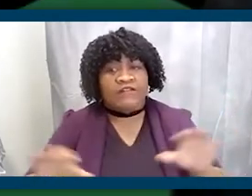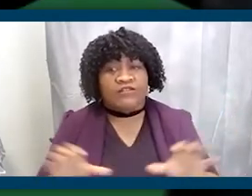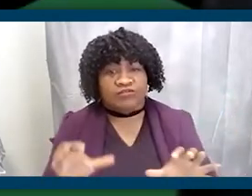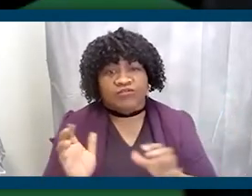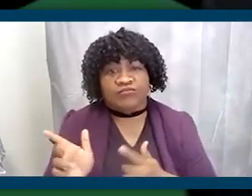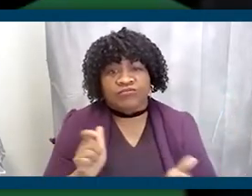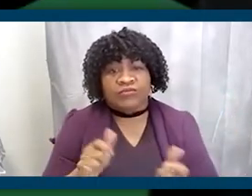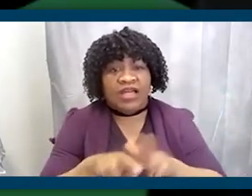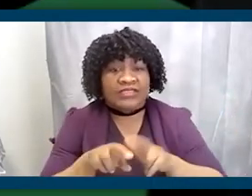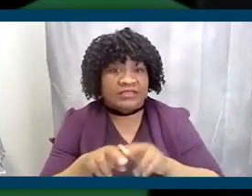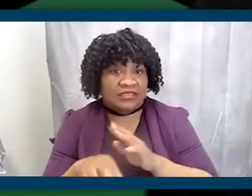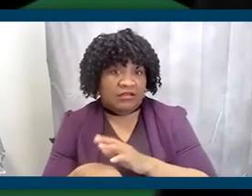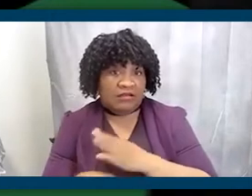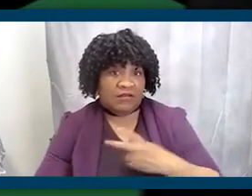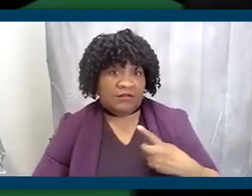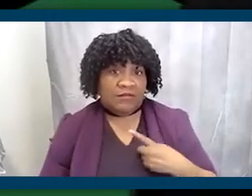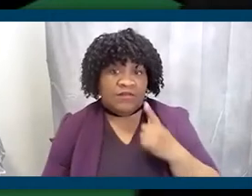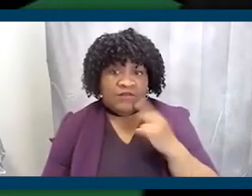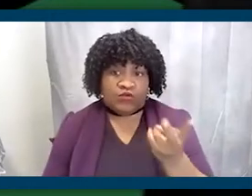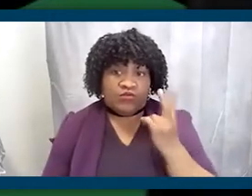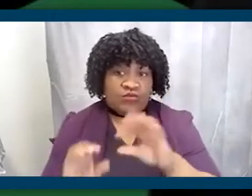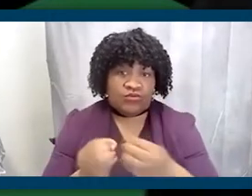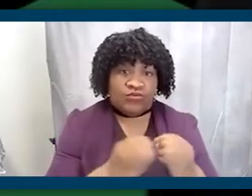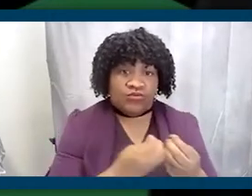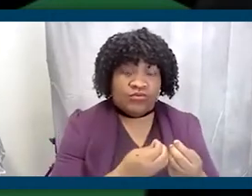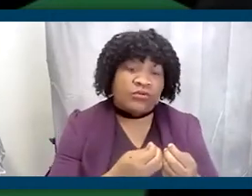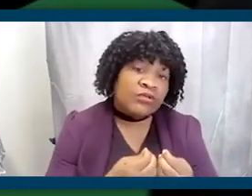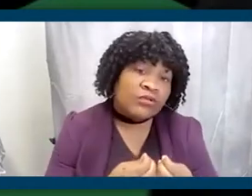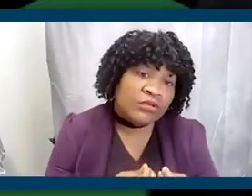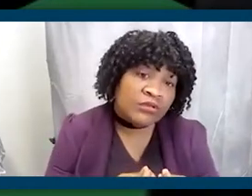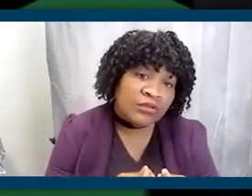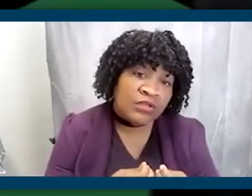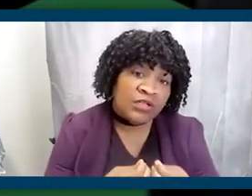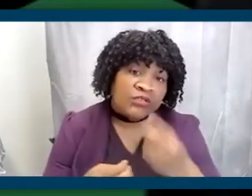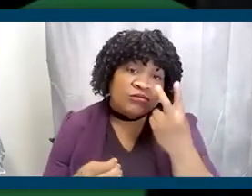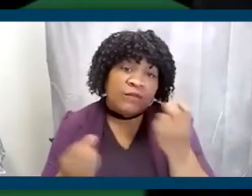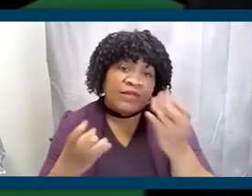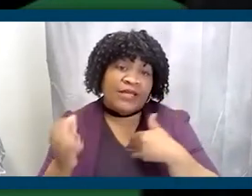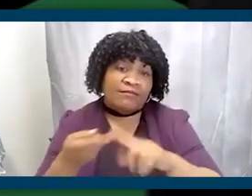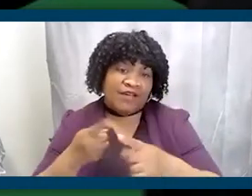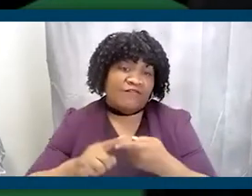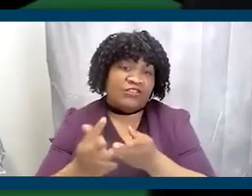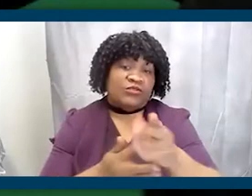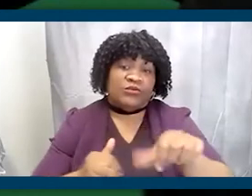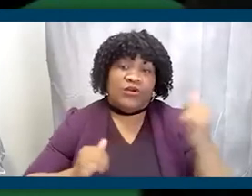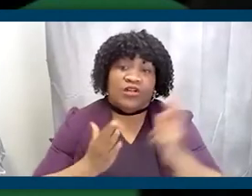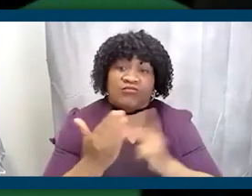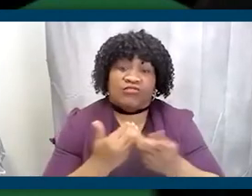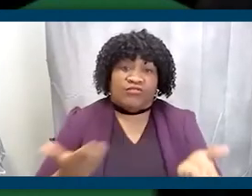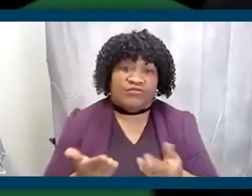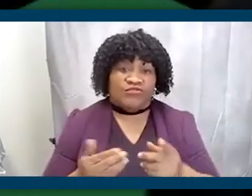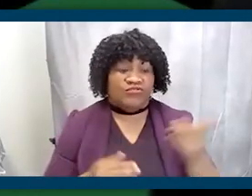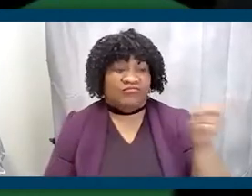quickly, I sit on the board for a couple of organizations, the New Leaders Council and many of my friends have went through other programs, Emerge